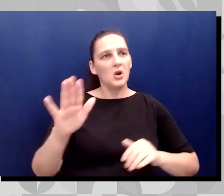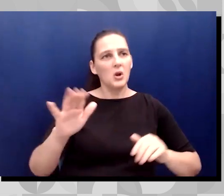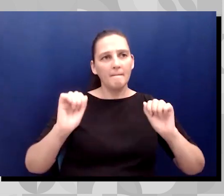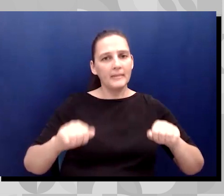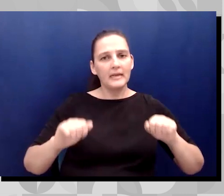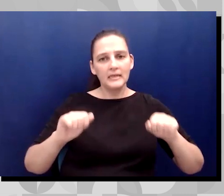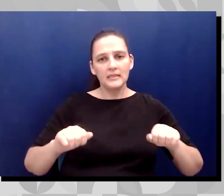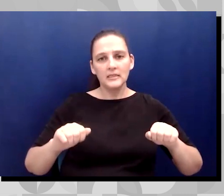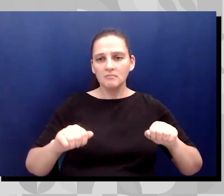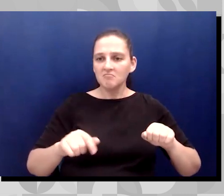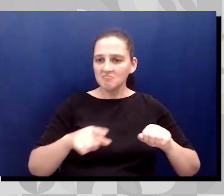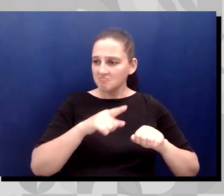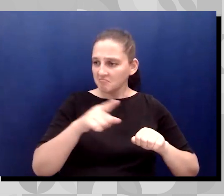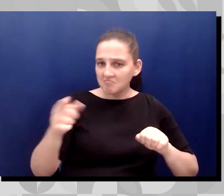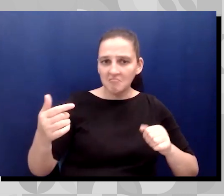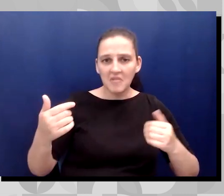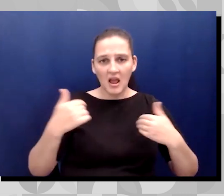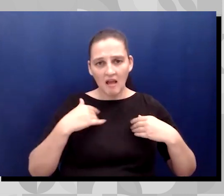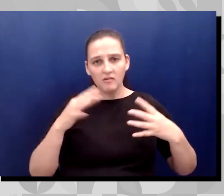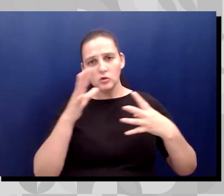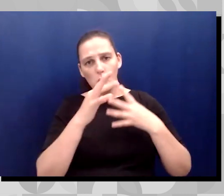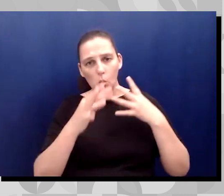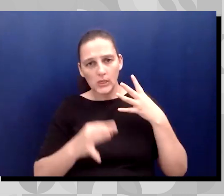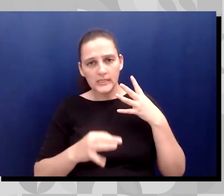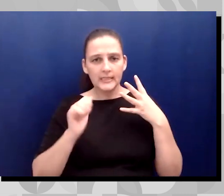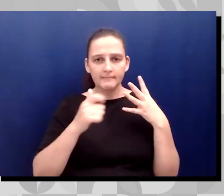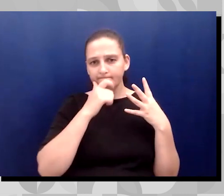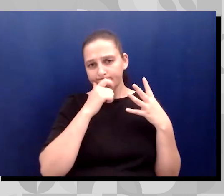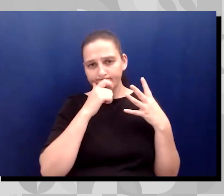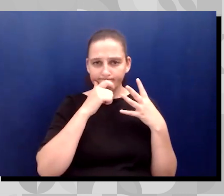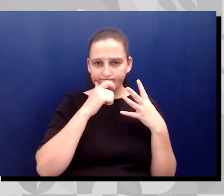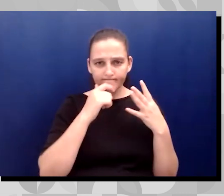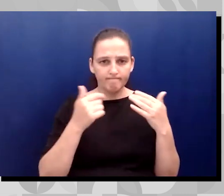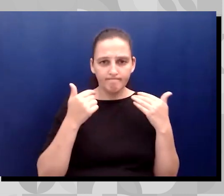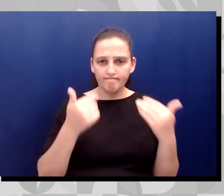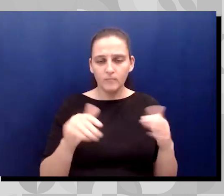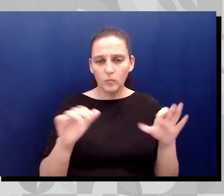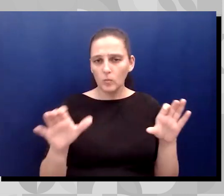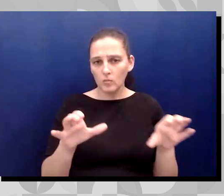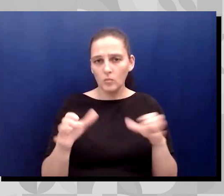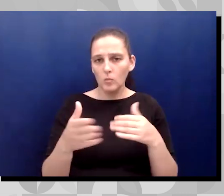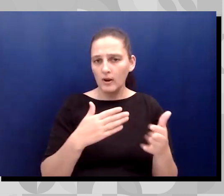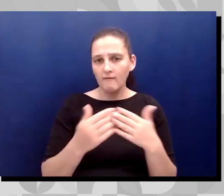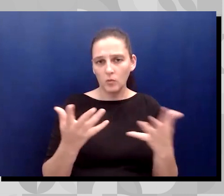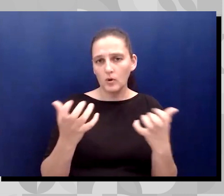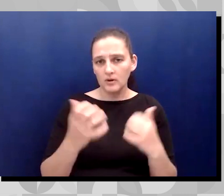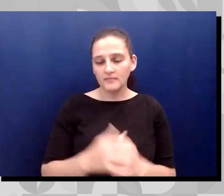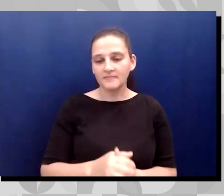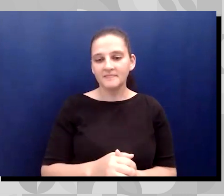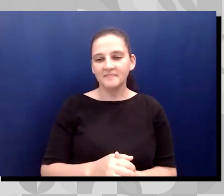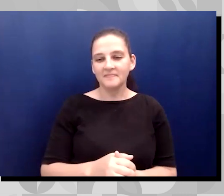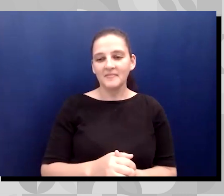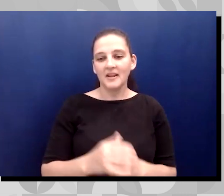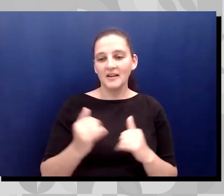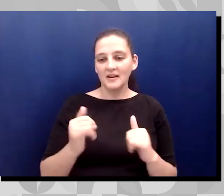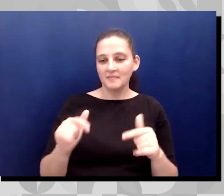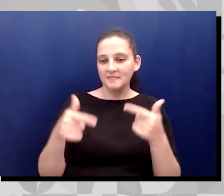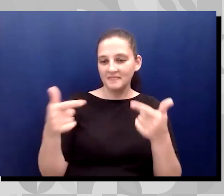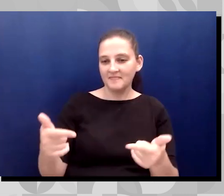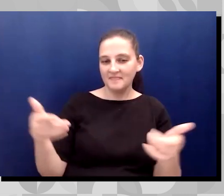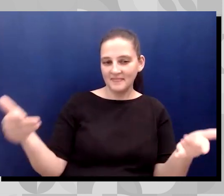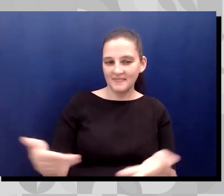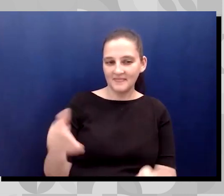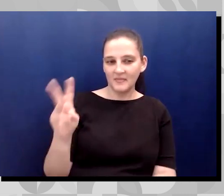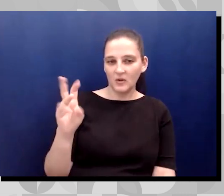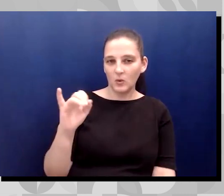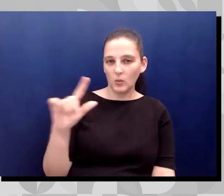do whatever you'd like to do. And so I'm gonna, I'm gonna introduce Will, but let me tell you one